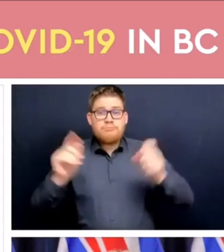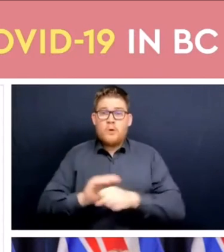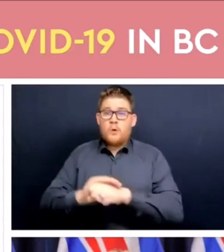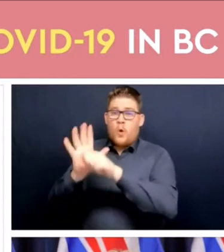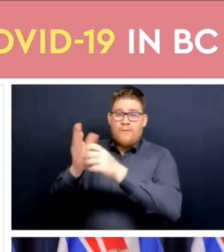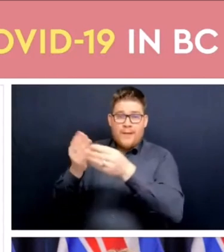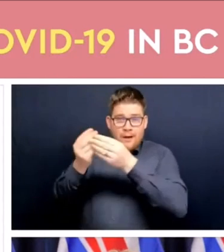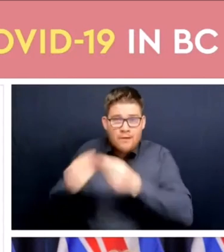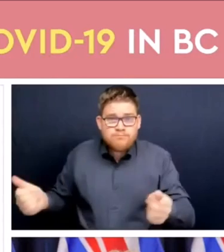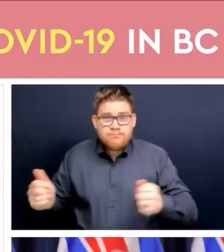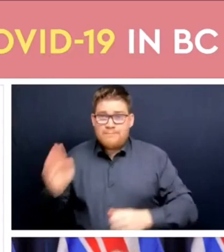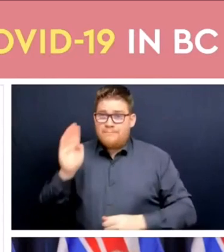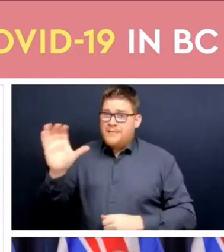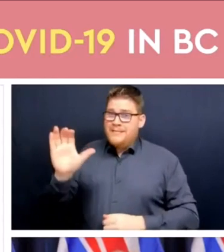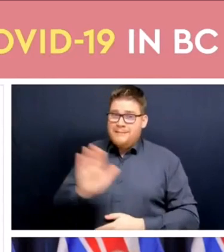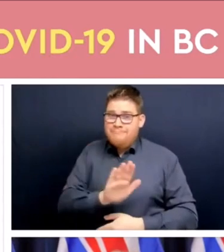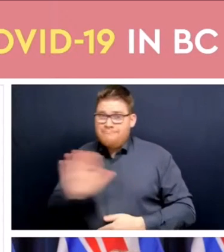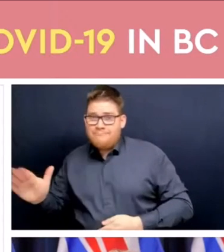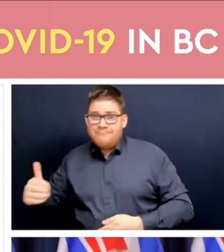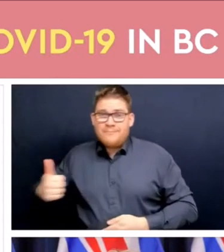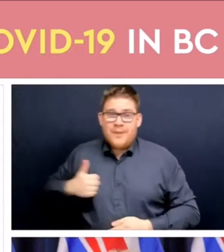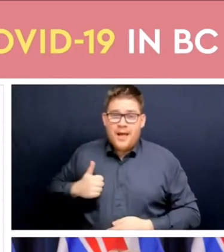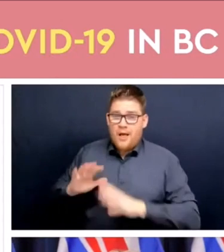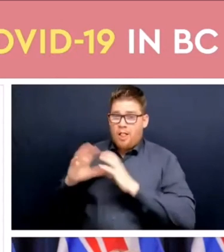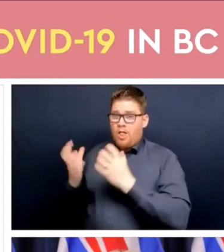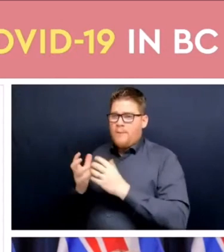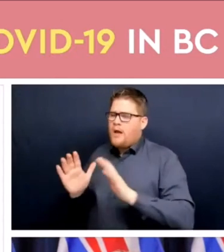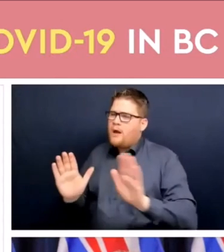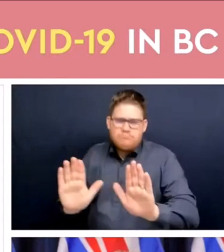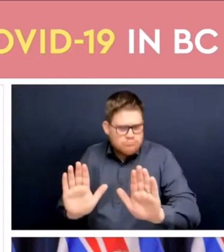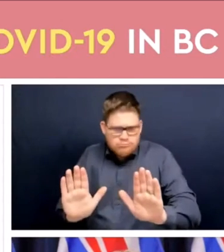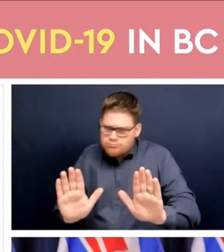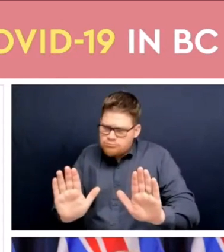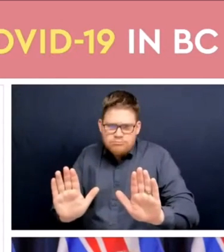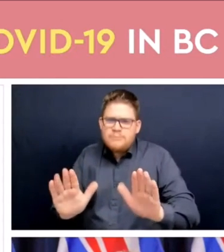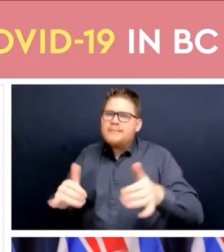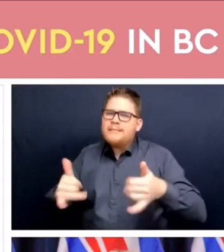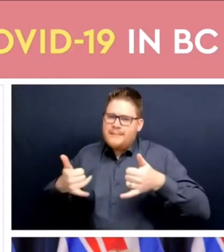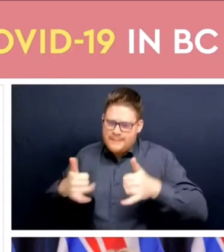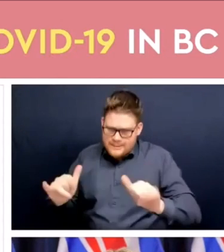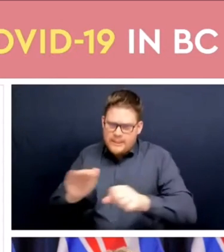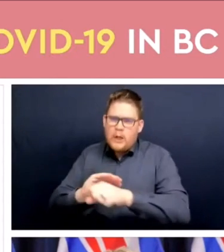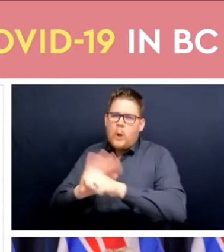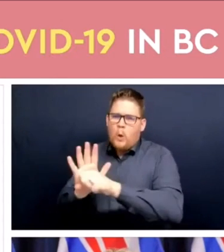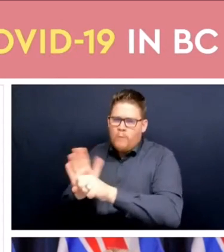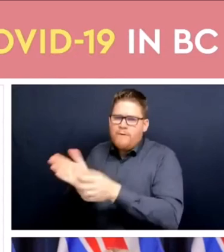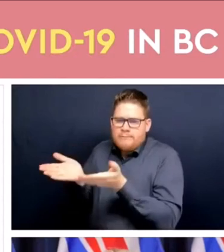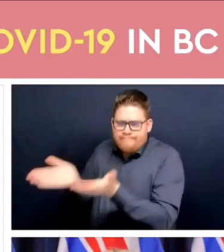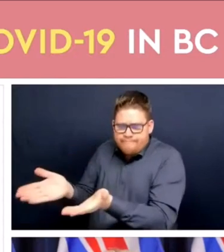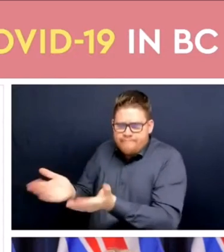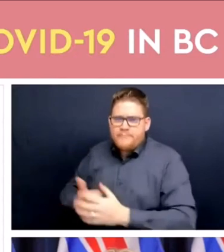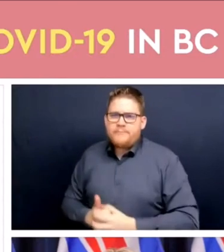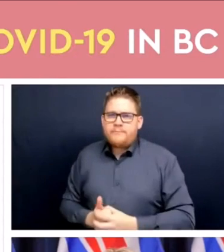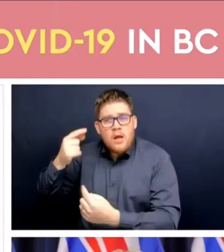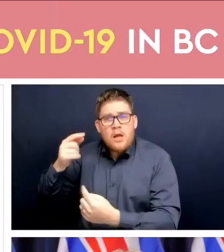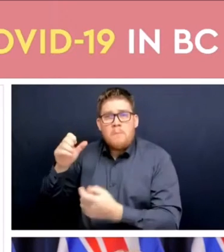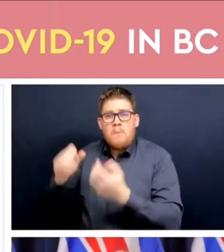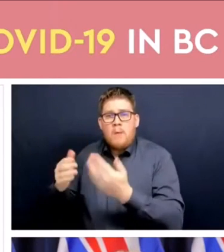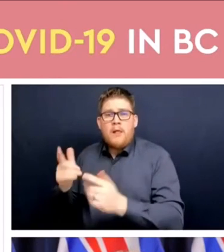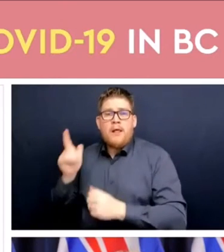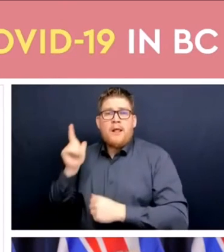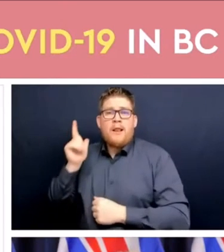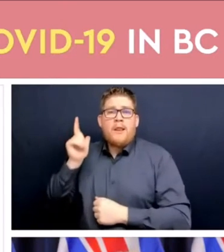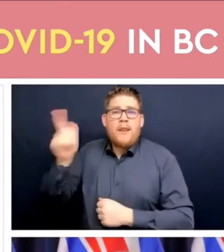or globally and we know there will be continuing pressure on this virus to mutate into a new variant a variant